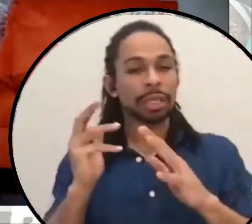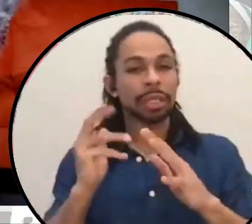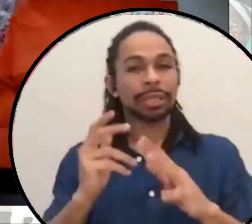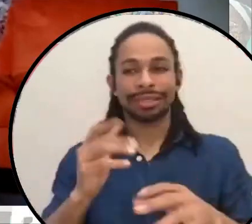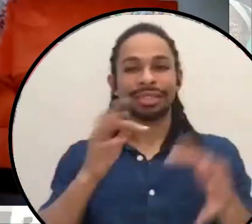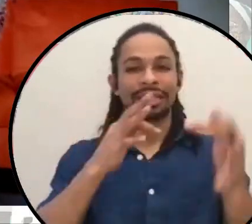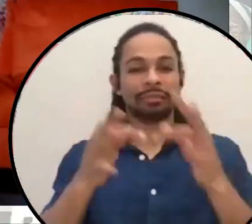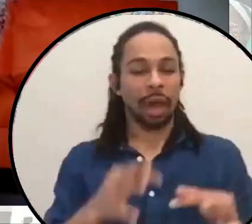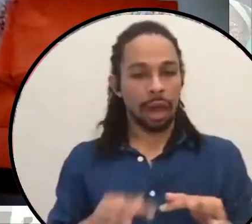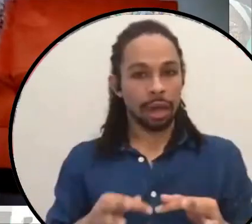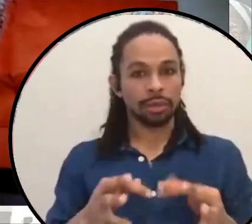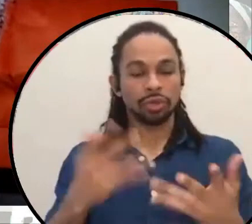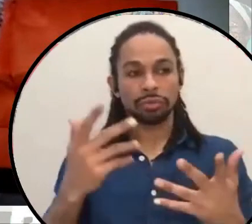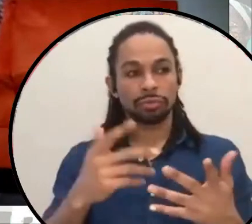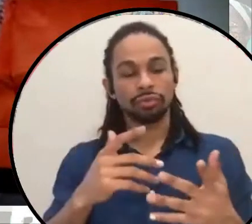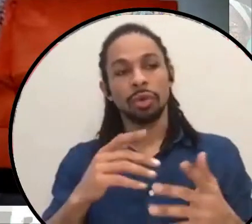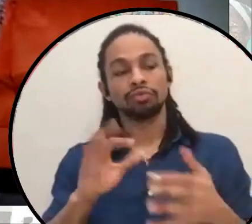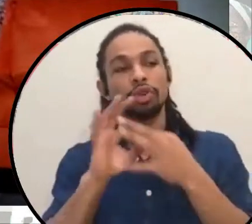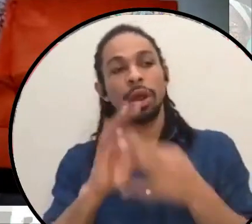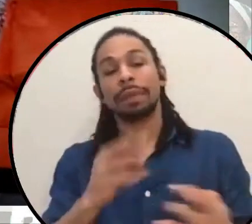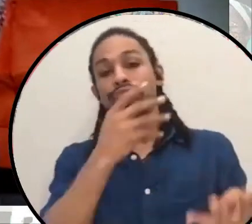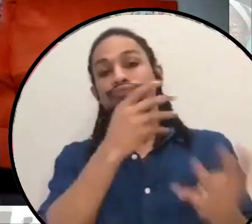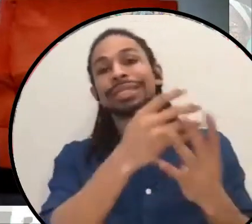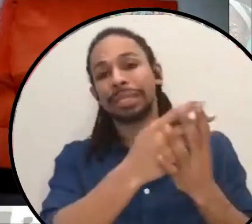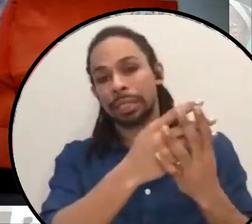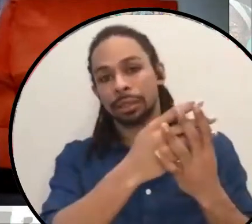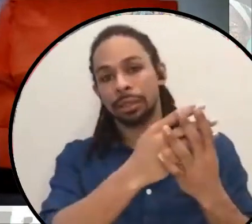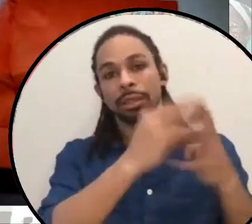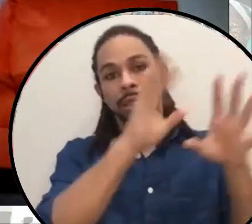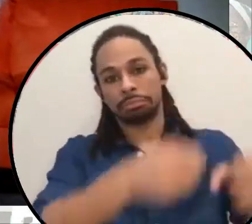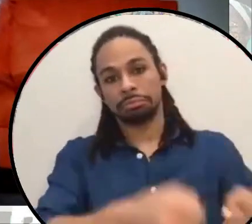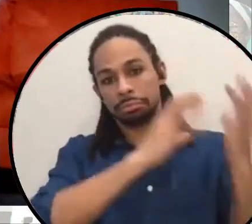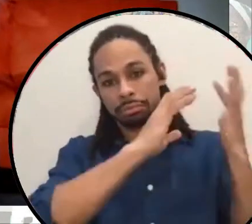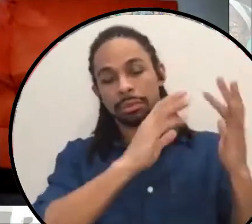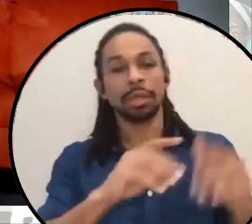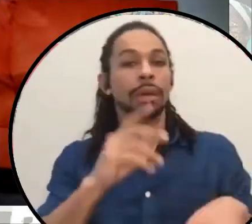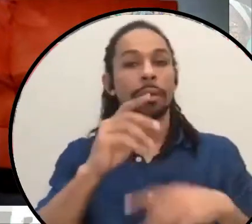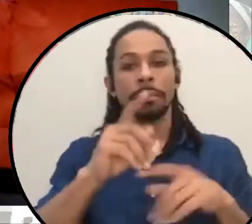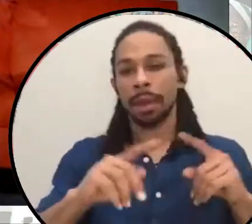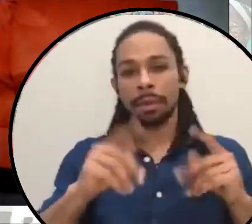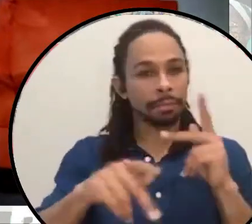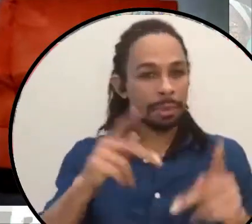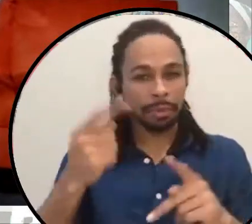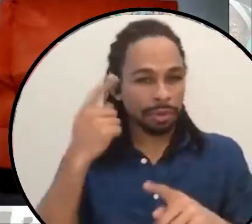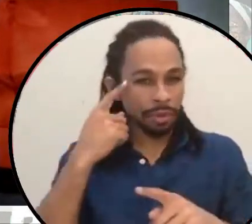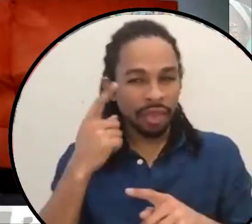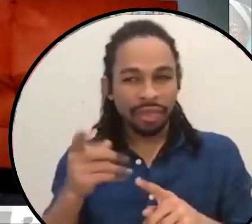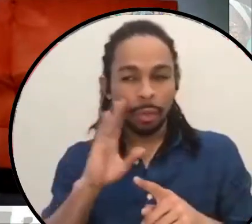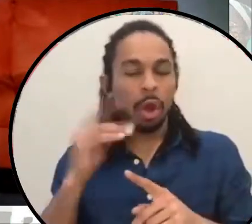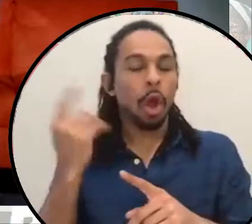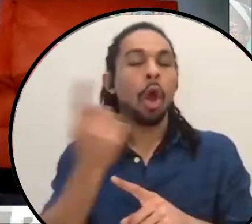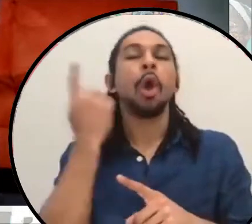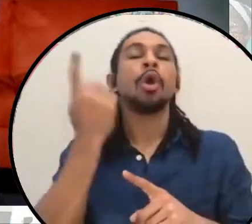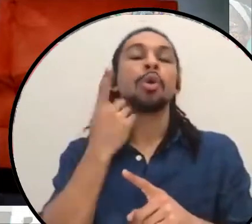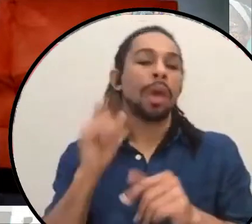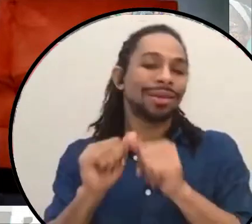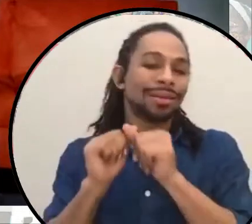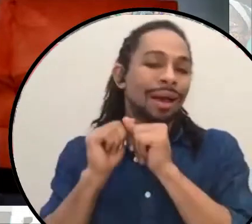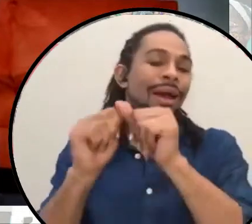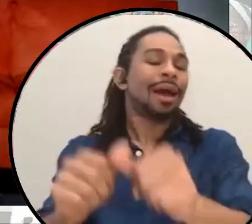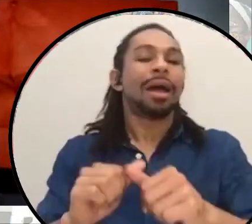to reference that. And also reference the fact that people thought they would always live with racial slavery in the way it was before.